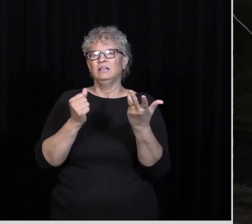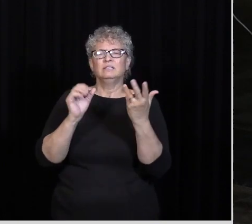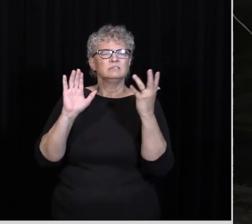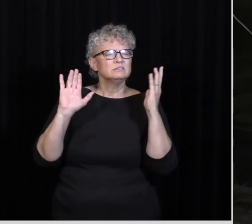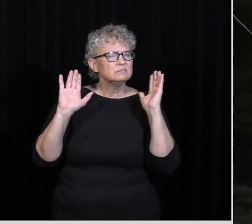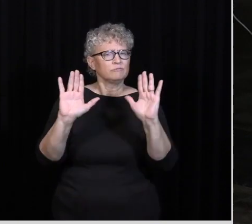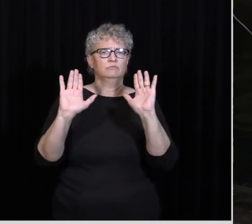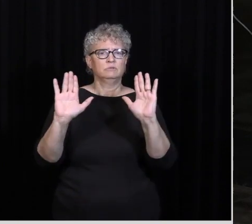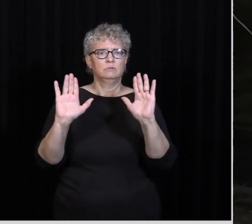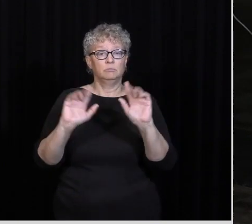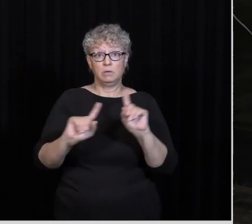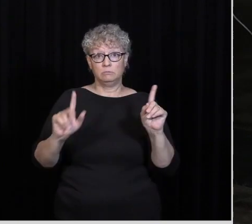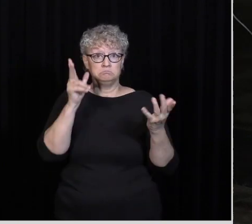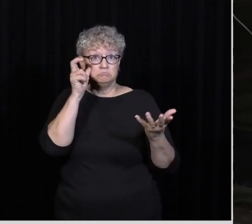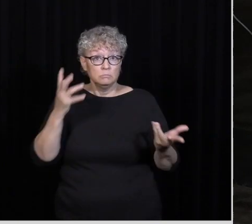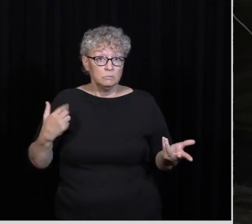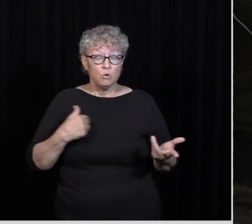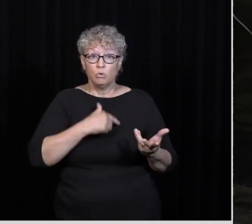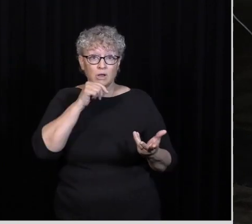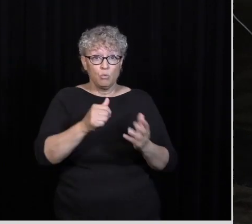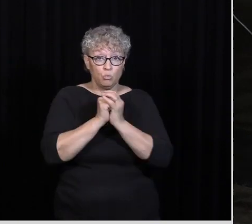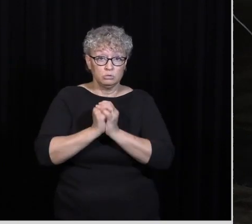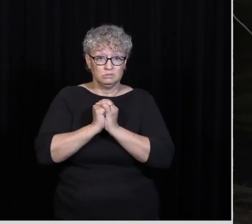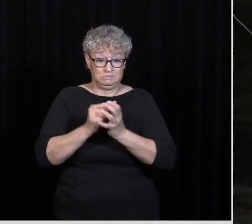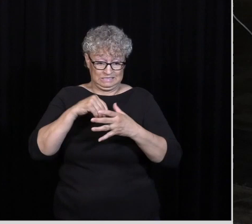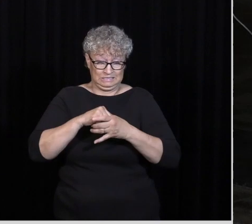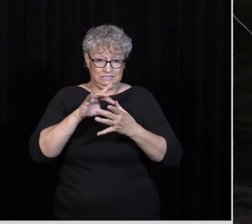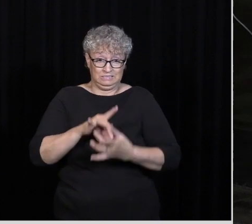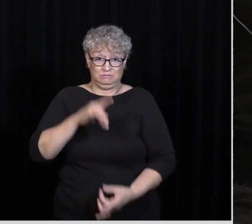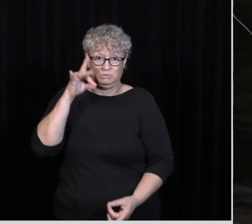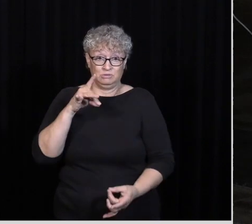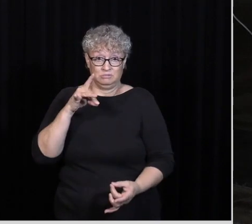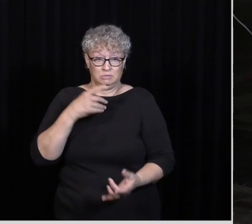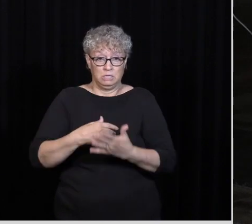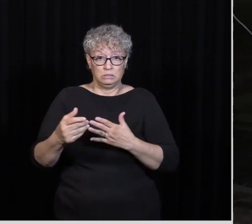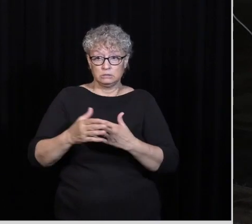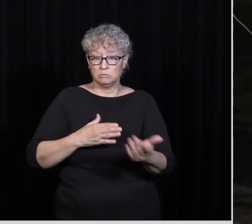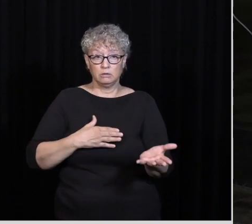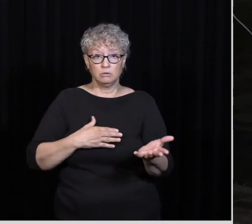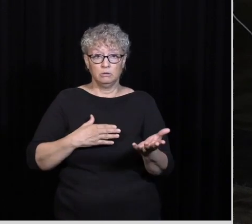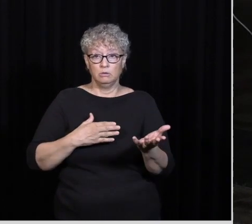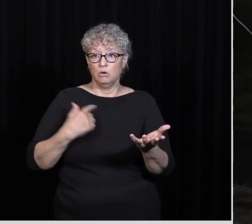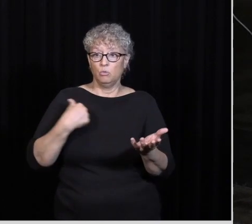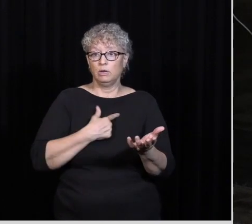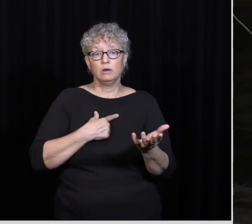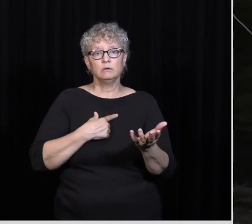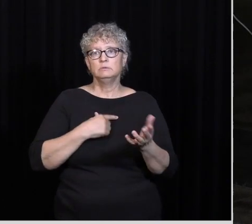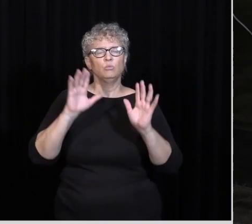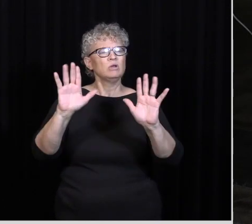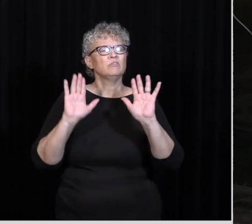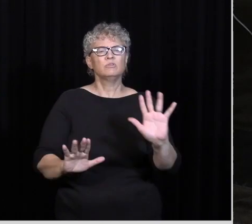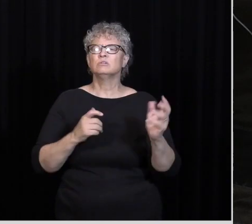listen If we're not Worshipping in the spirit In spite of our Physical outward excellence It means nothing